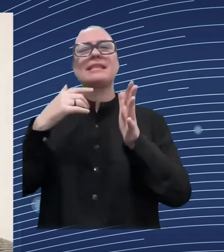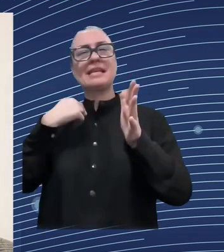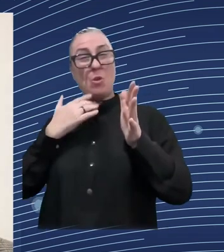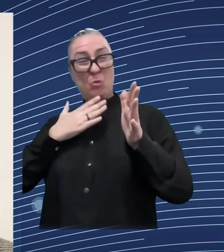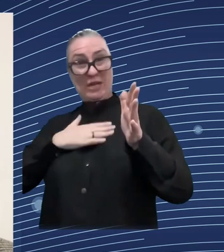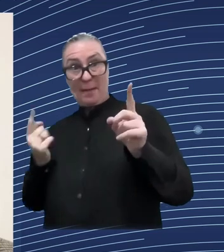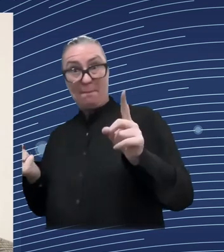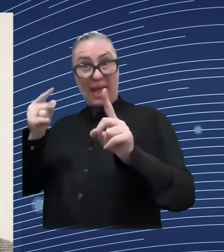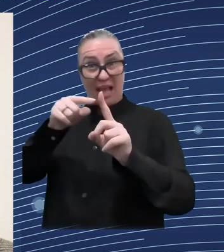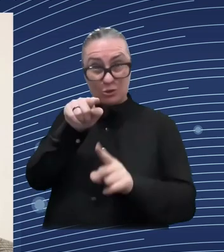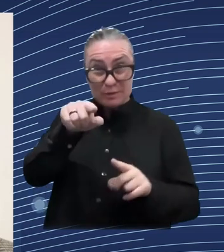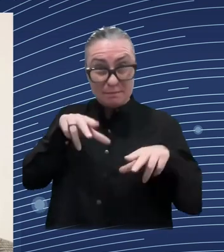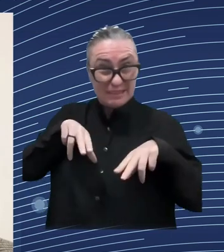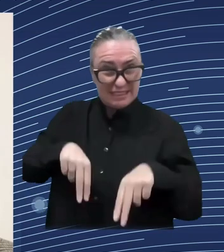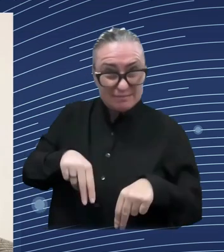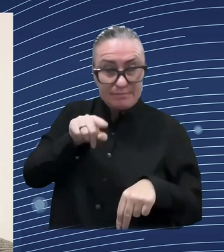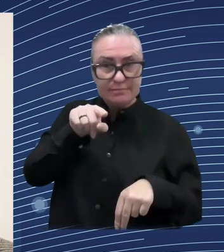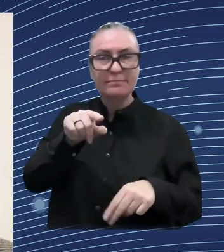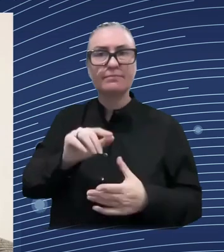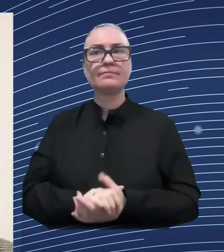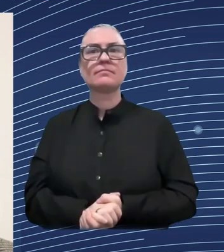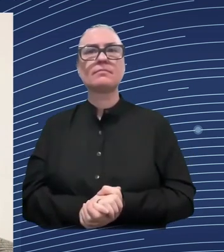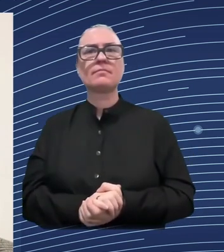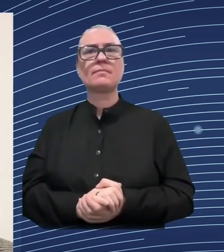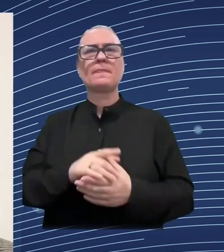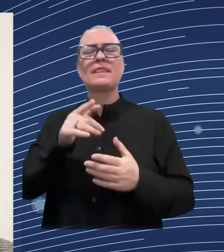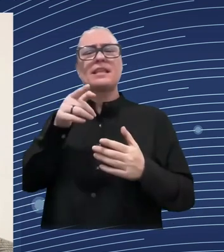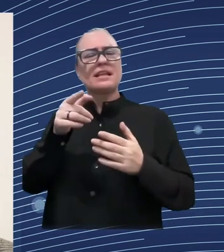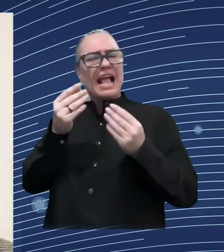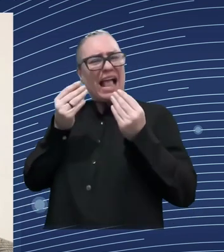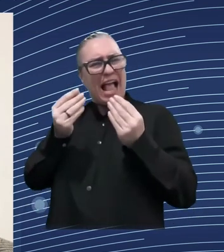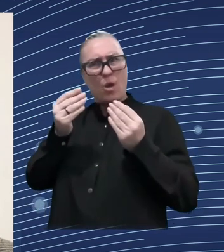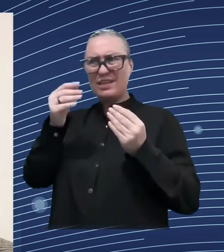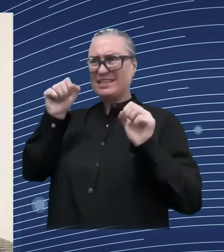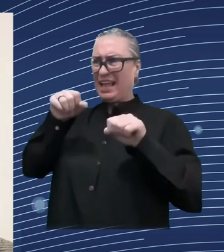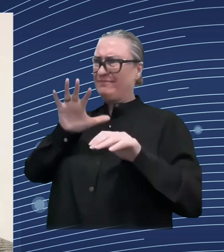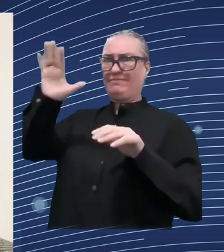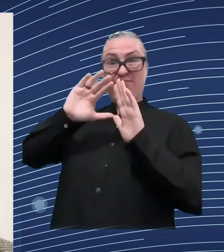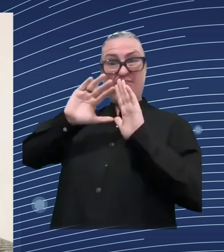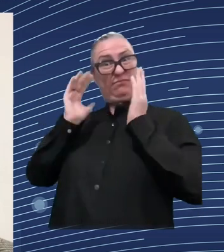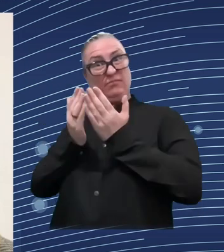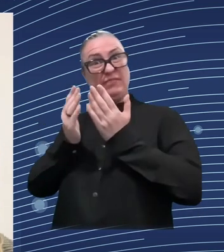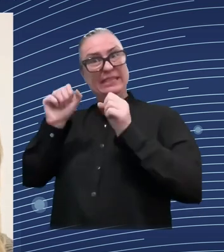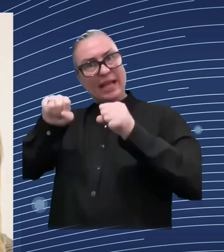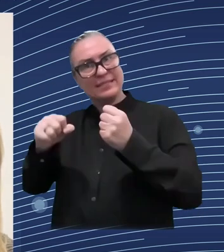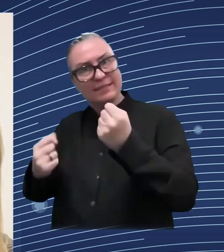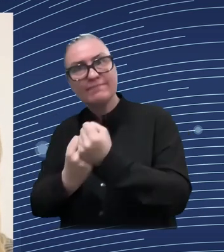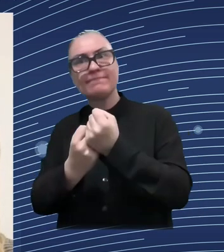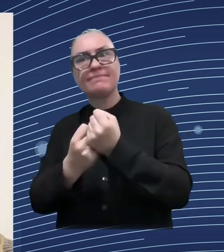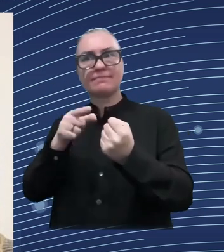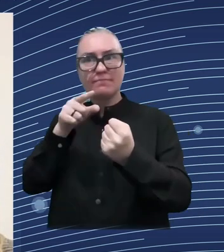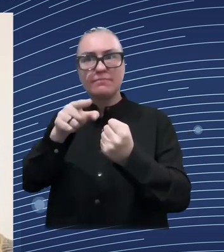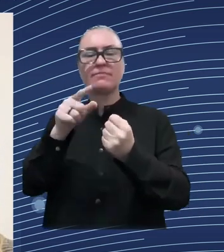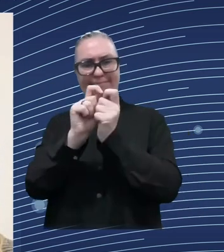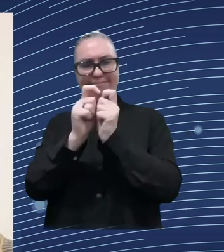you've heard from ebrd we've heard from the commission but what can we do to support you in the efforts that you you undertake and particularly when it comes for